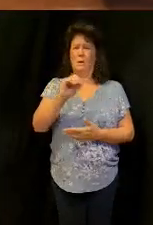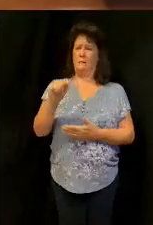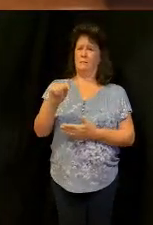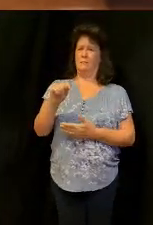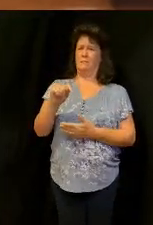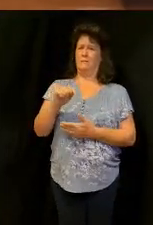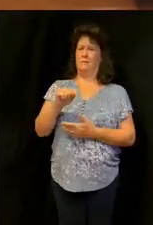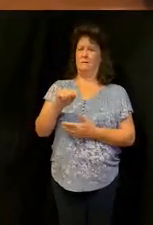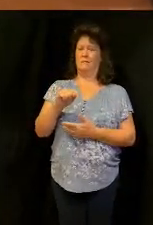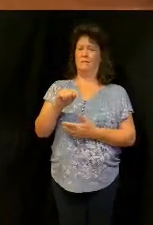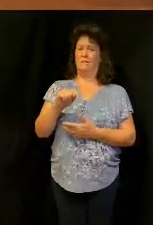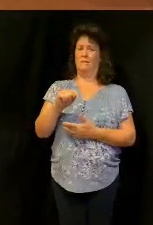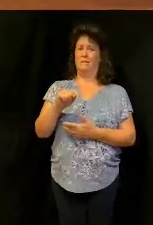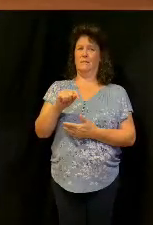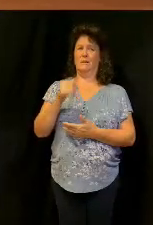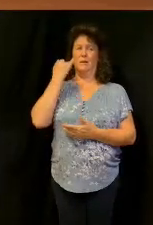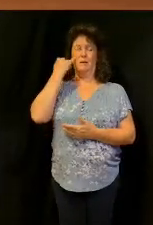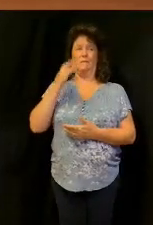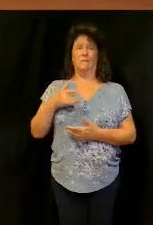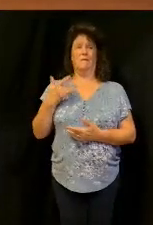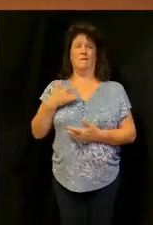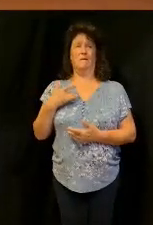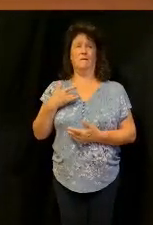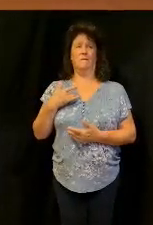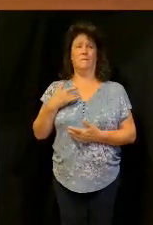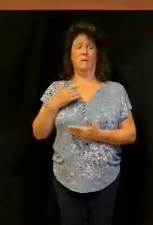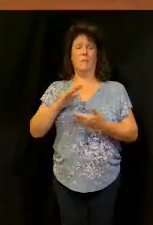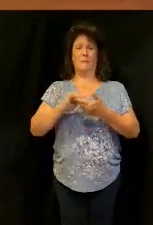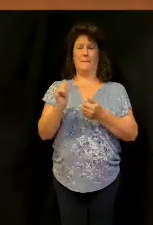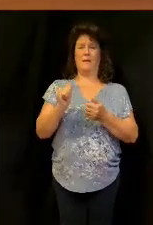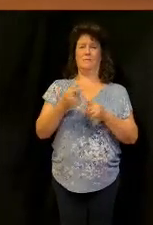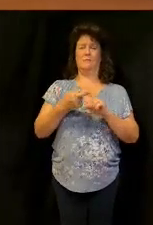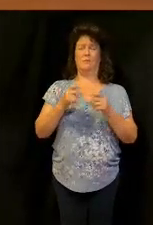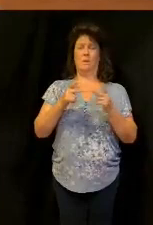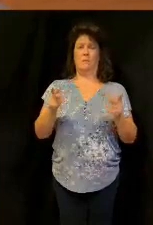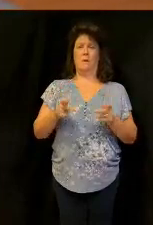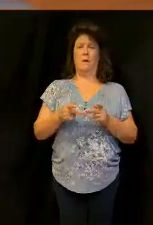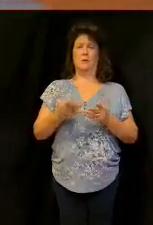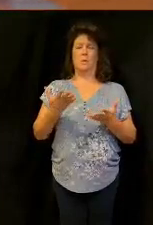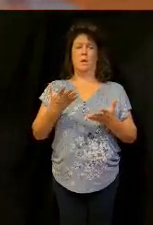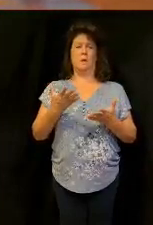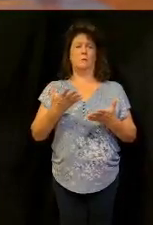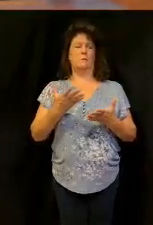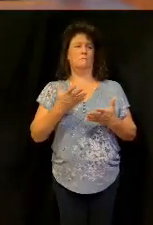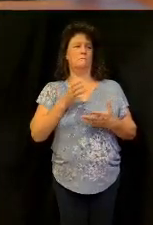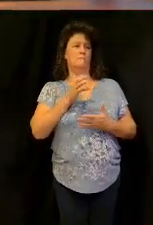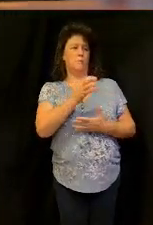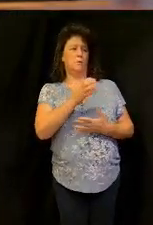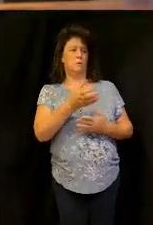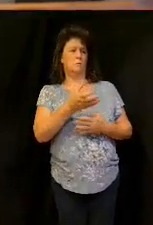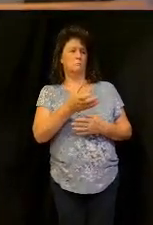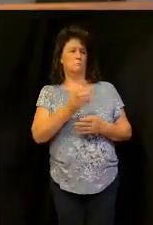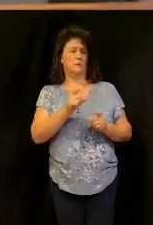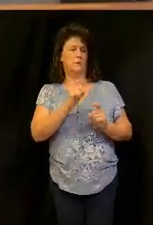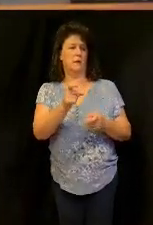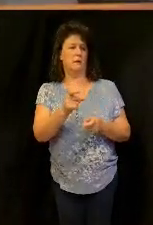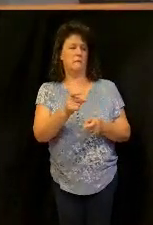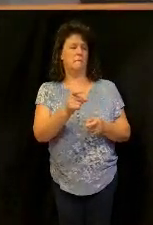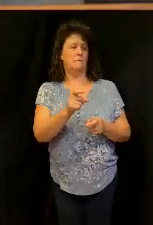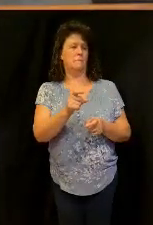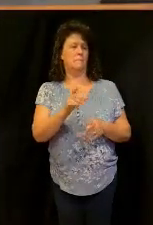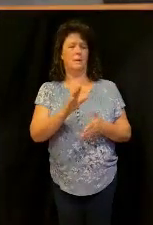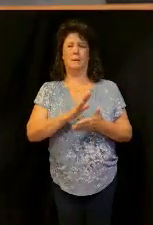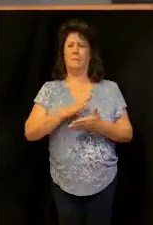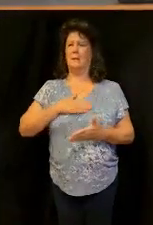you're never compelled listen if you feel like today this message is coming from a place of trying to get you to give that I don't listen don't give it all please